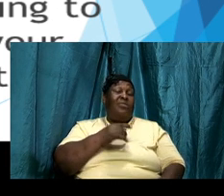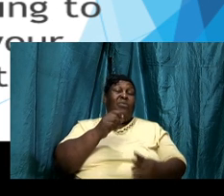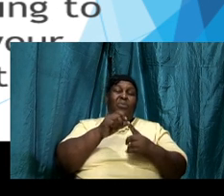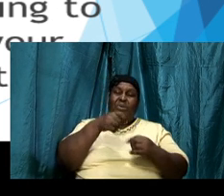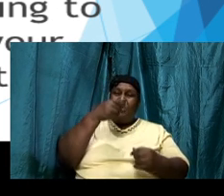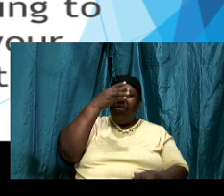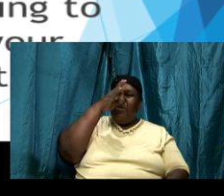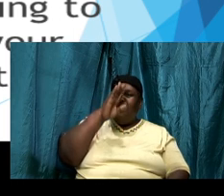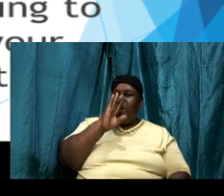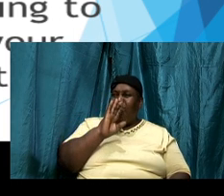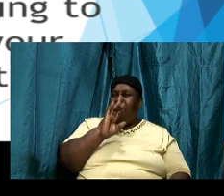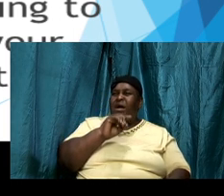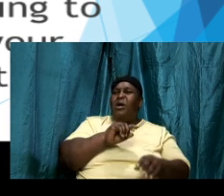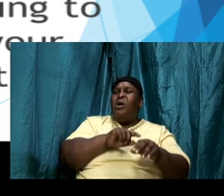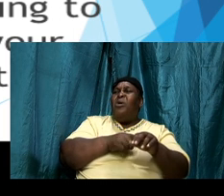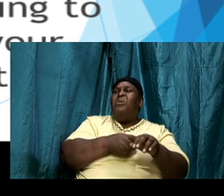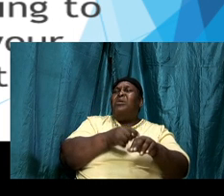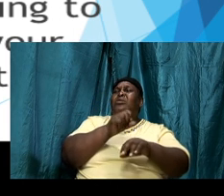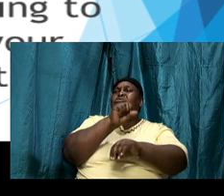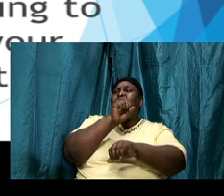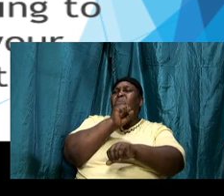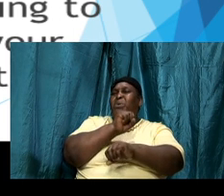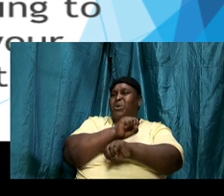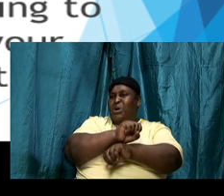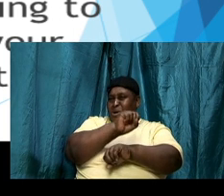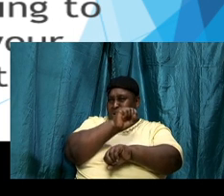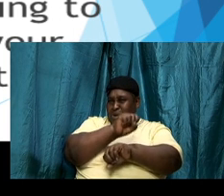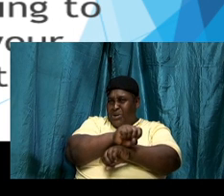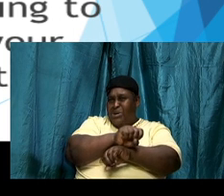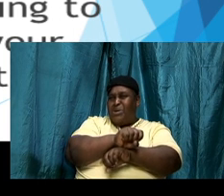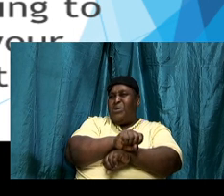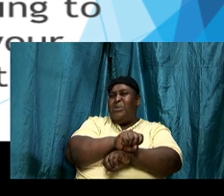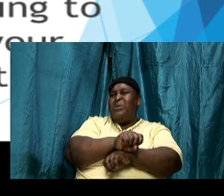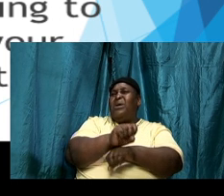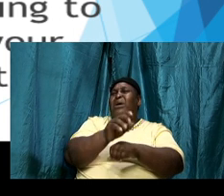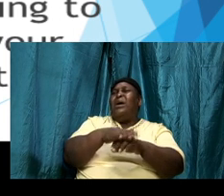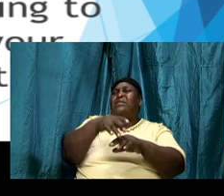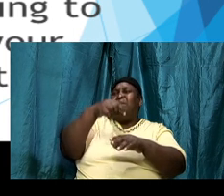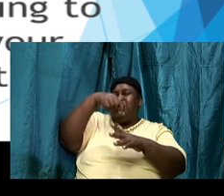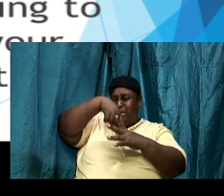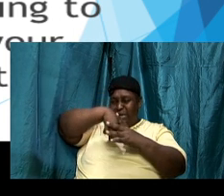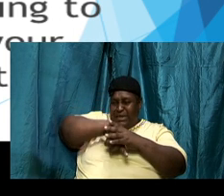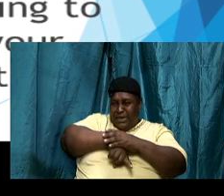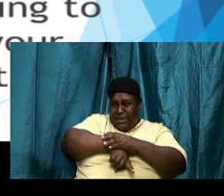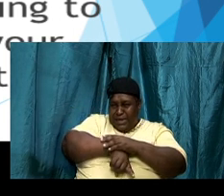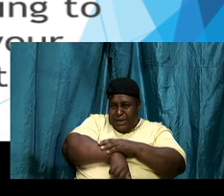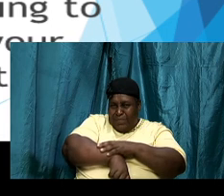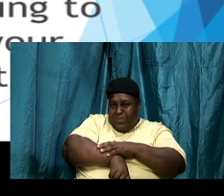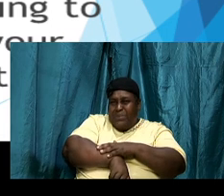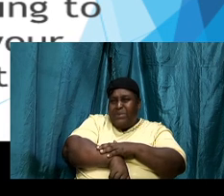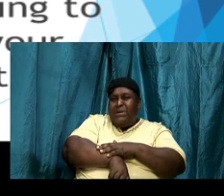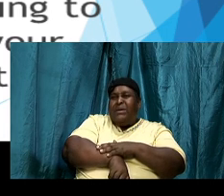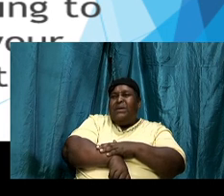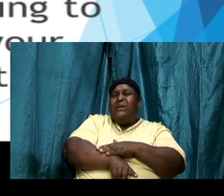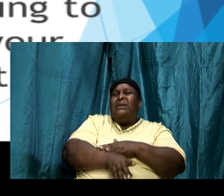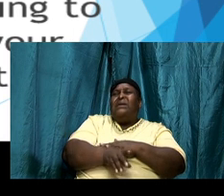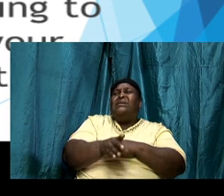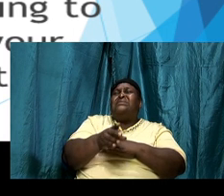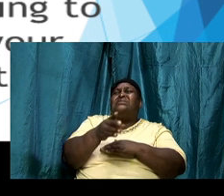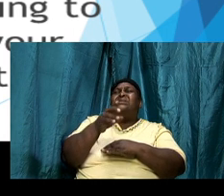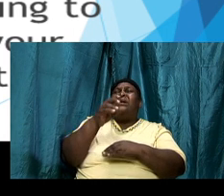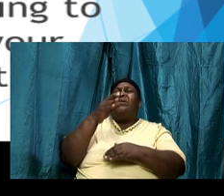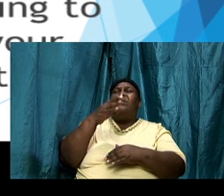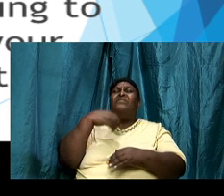the mind those areas of the will those